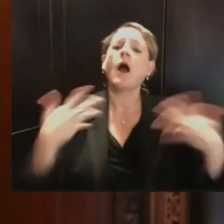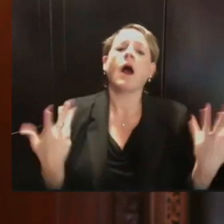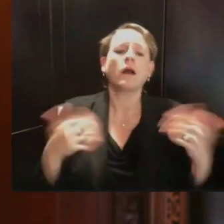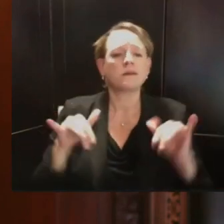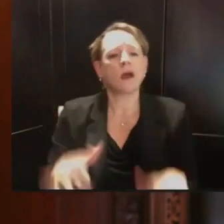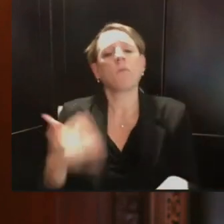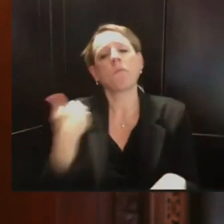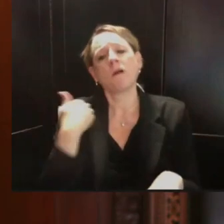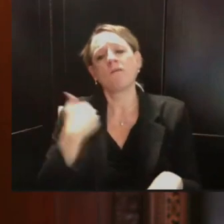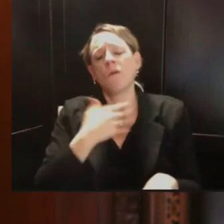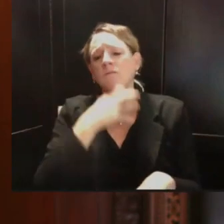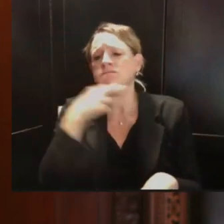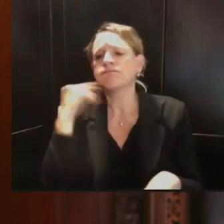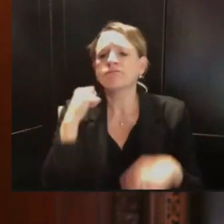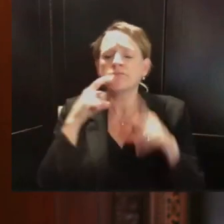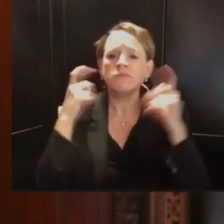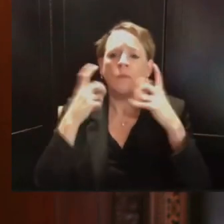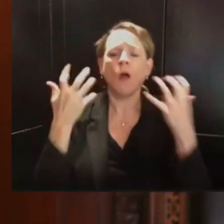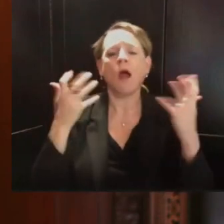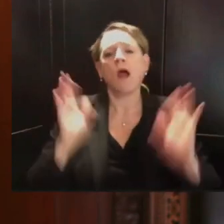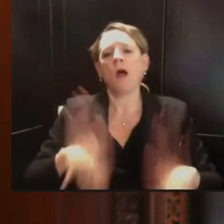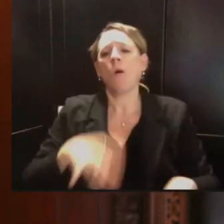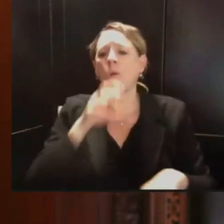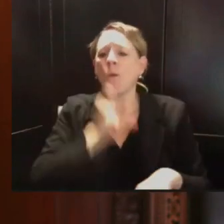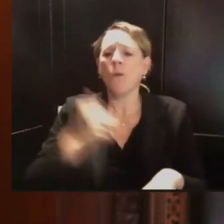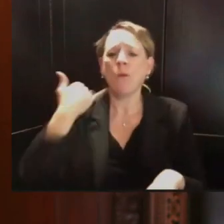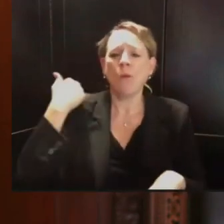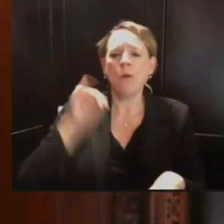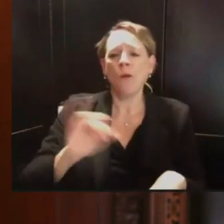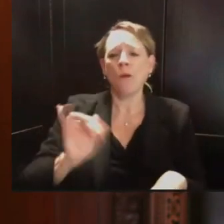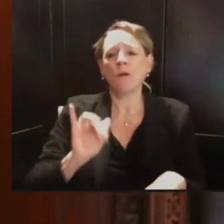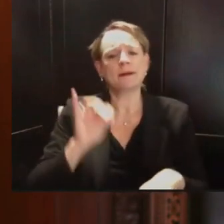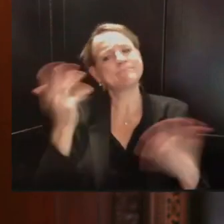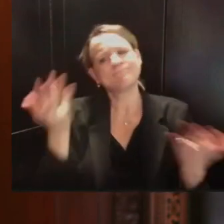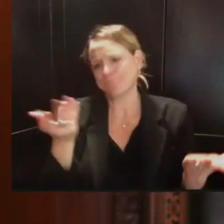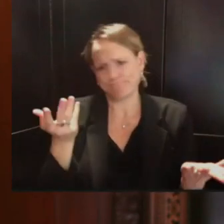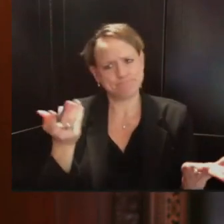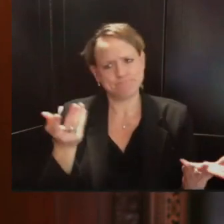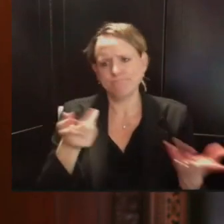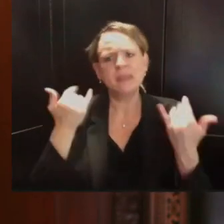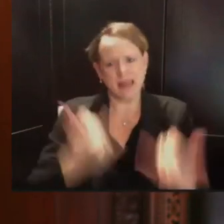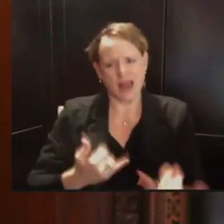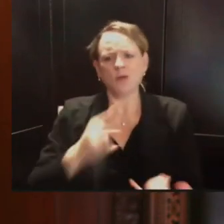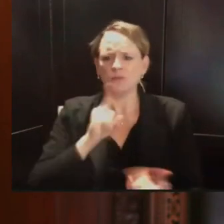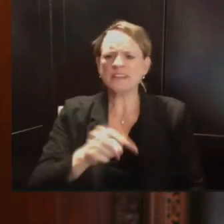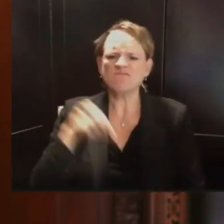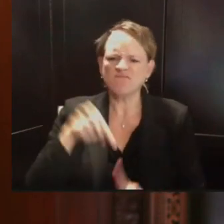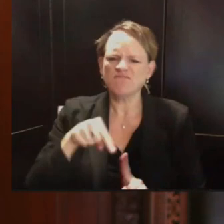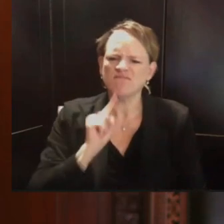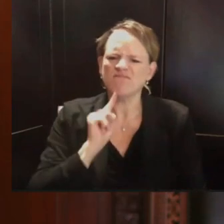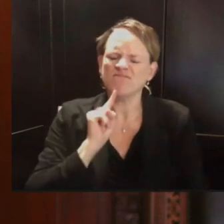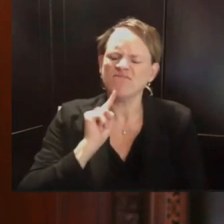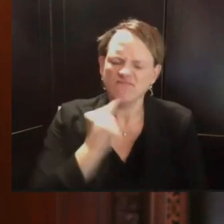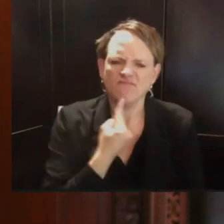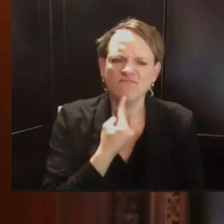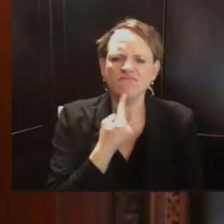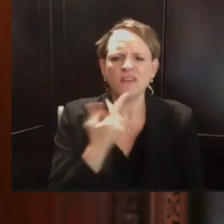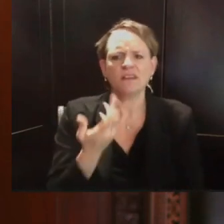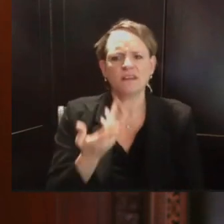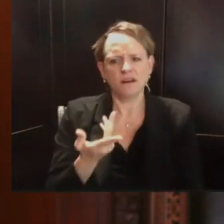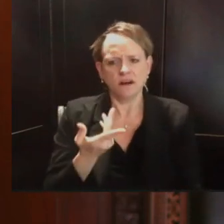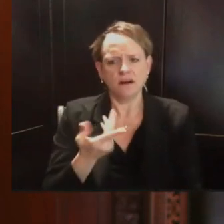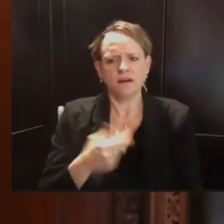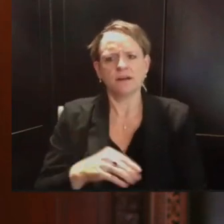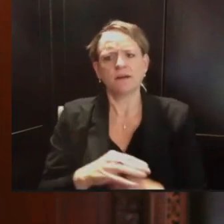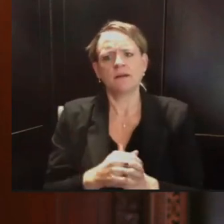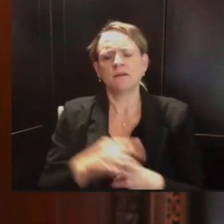folks decide to take this seriously. It's on all of us to take precautions to keep our neighbors and communities healthy and